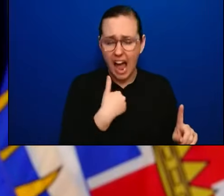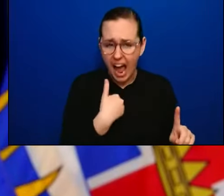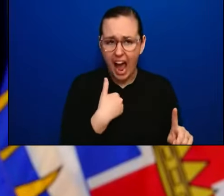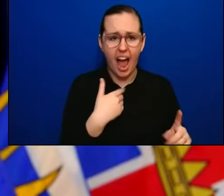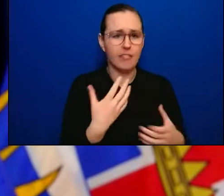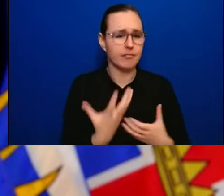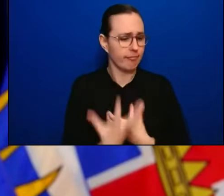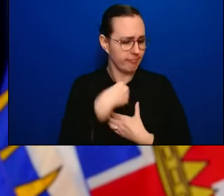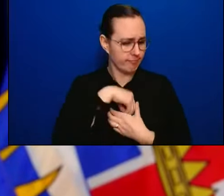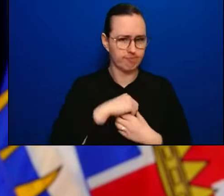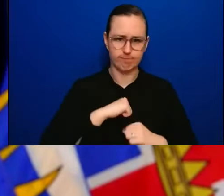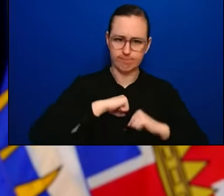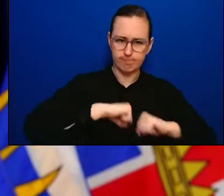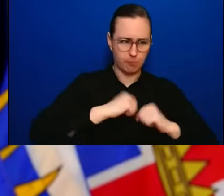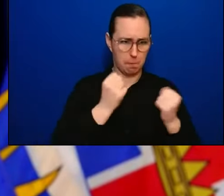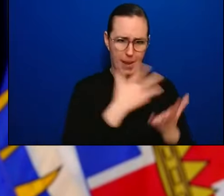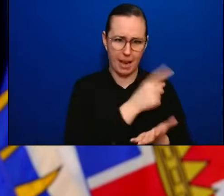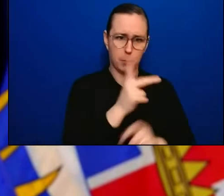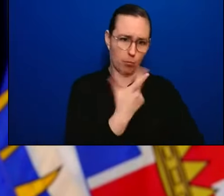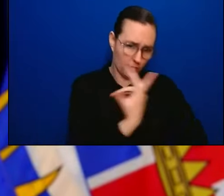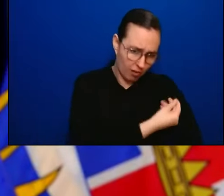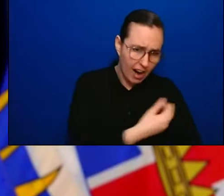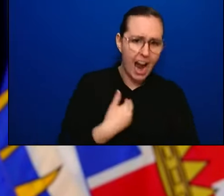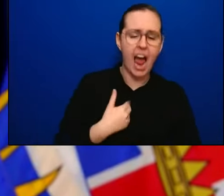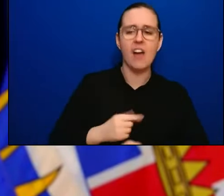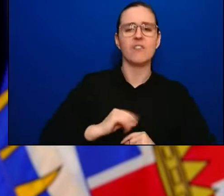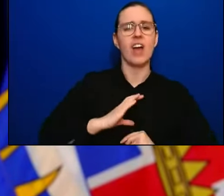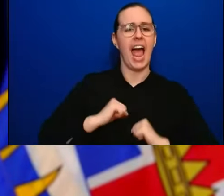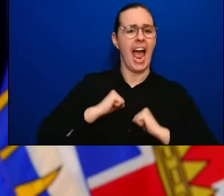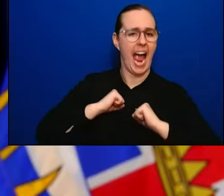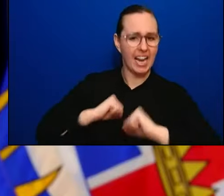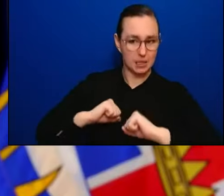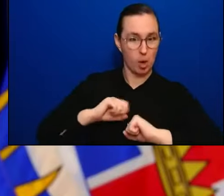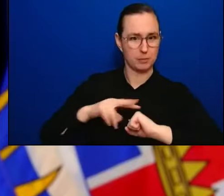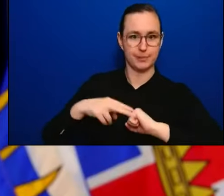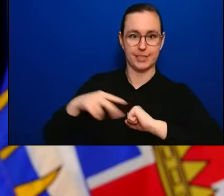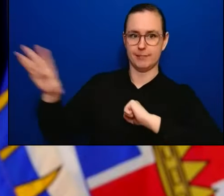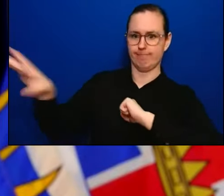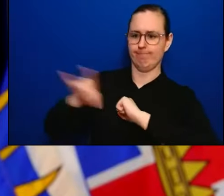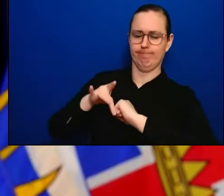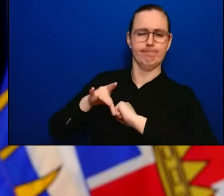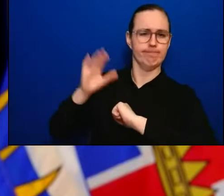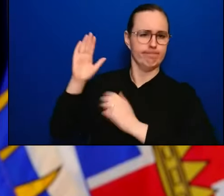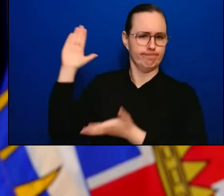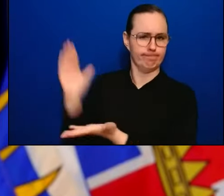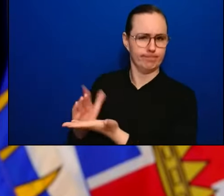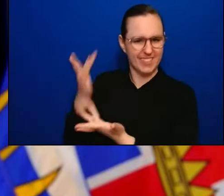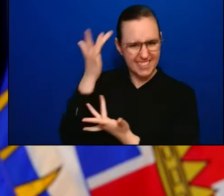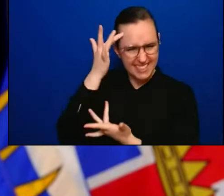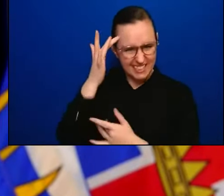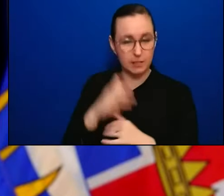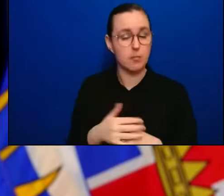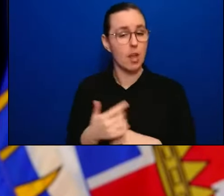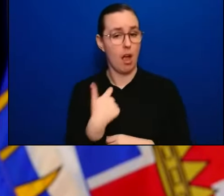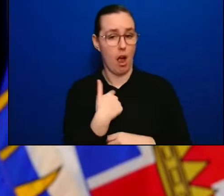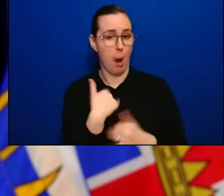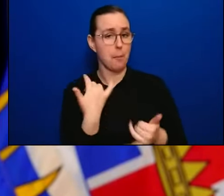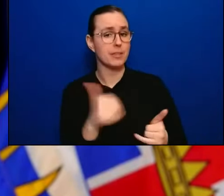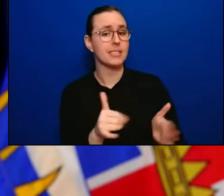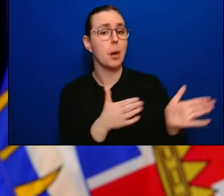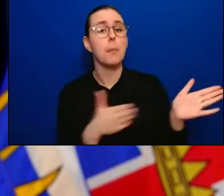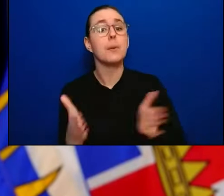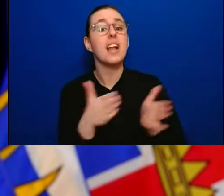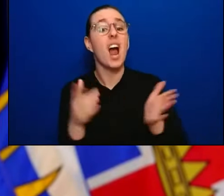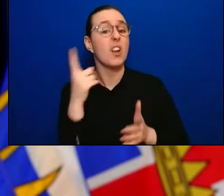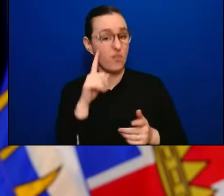who need it most. But I'm also planning for what are the possible scenarios come the fall. And what